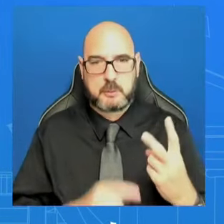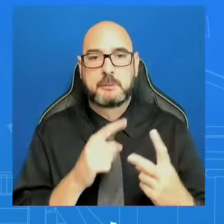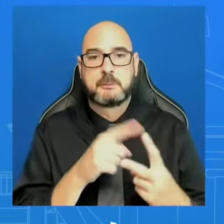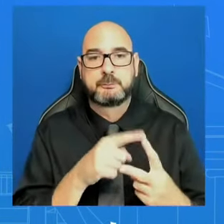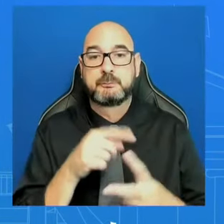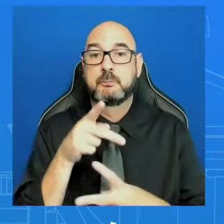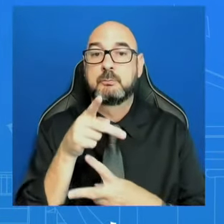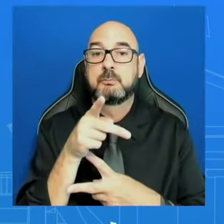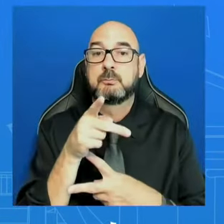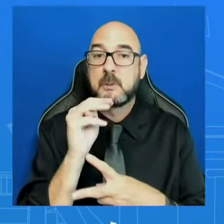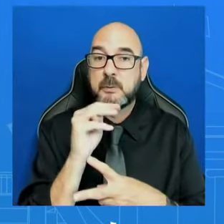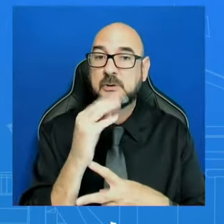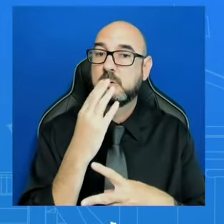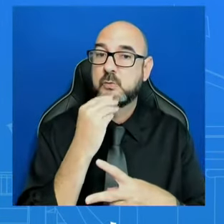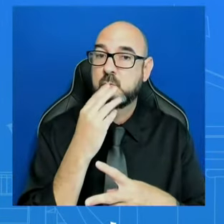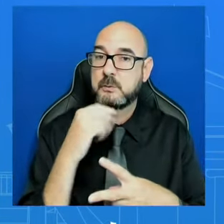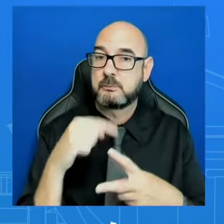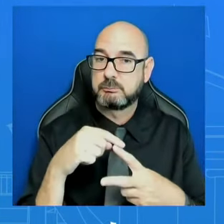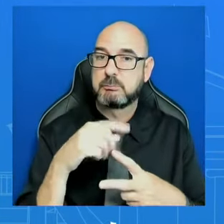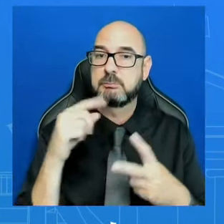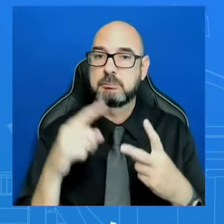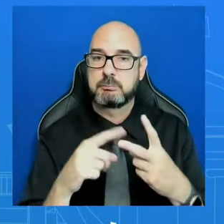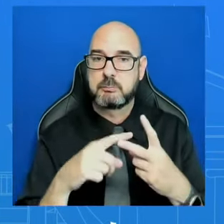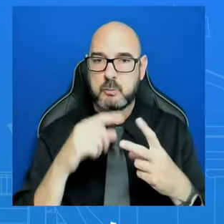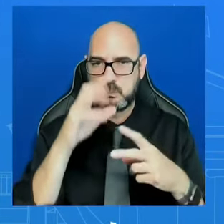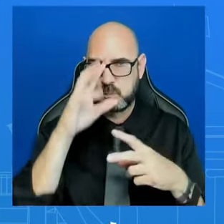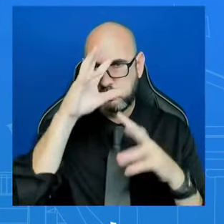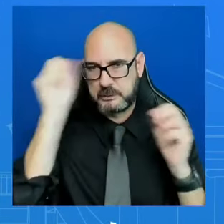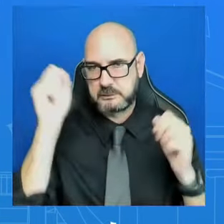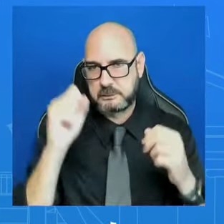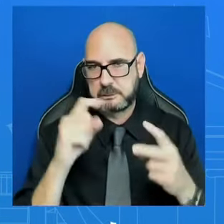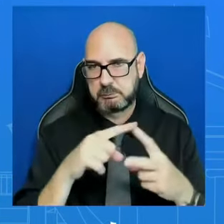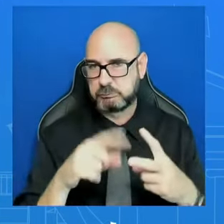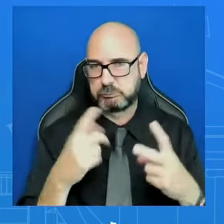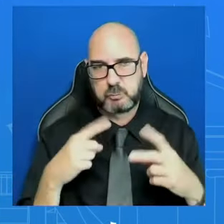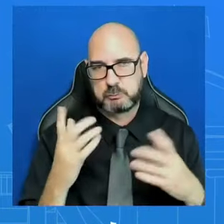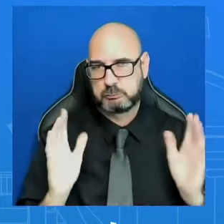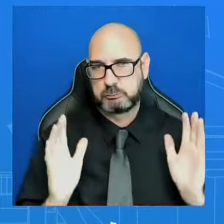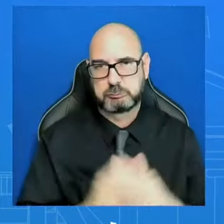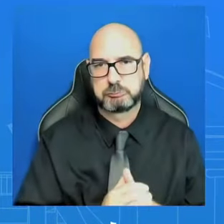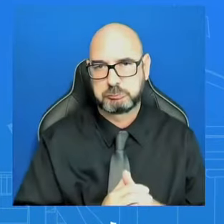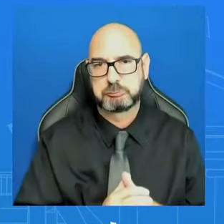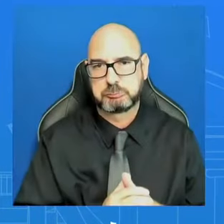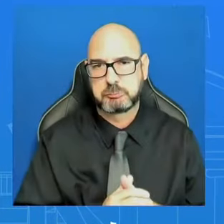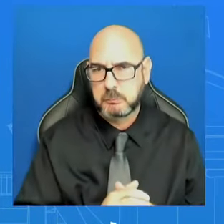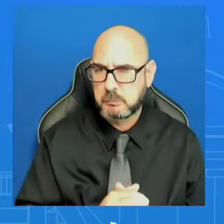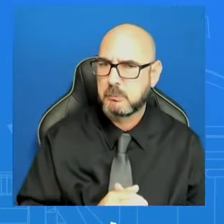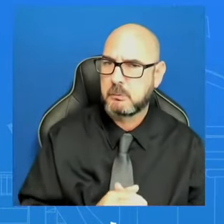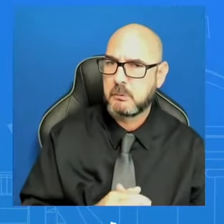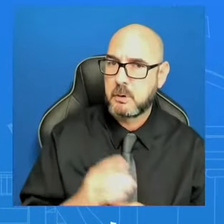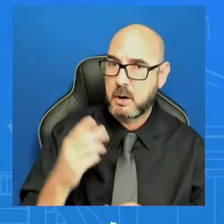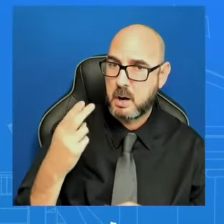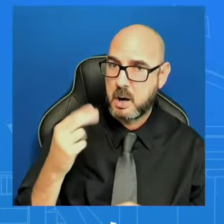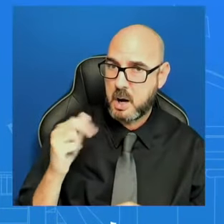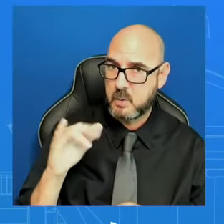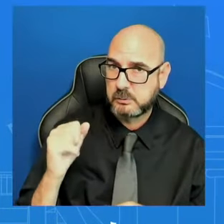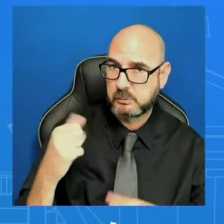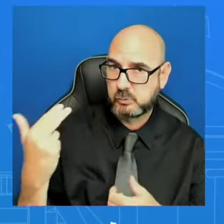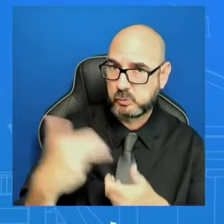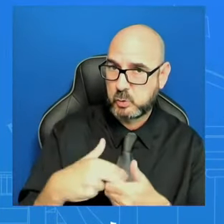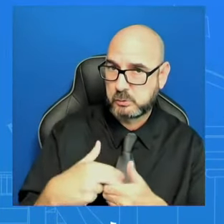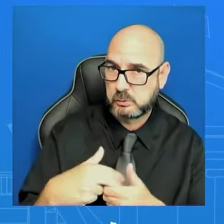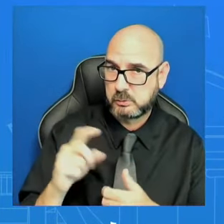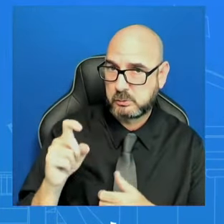speakers on the call. But Vice President Harris also dialed in? Vice President Harris did dial in, yes. Secretary of State.